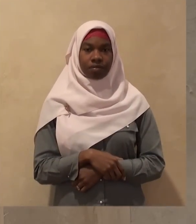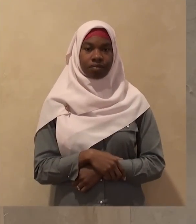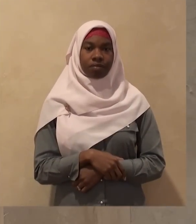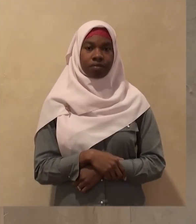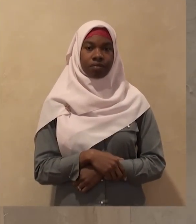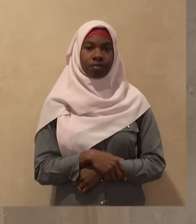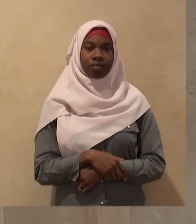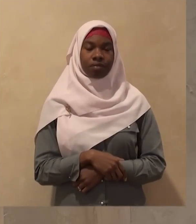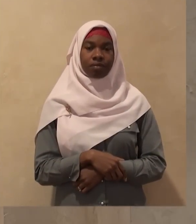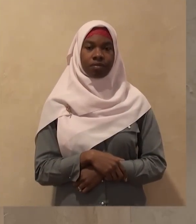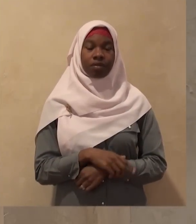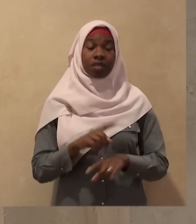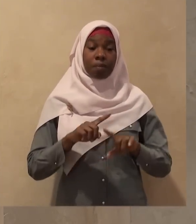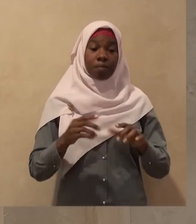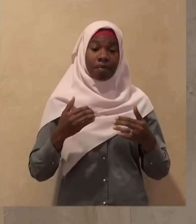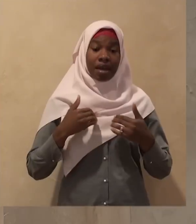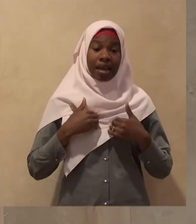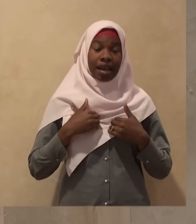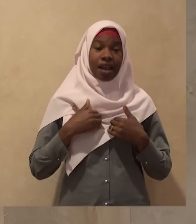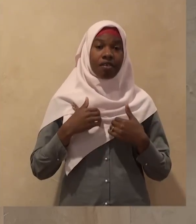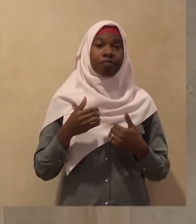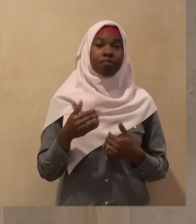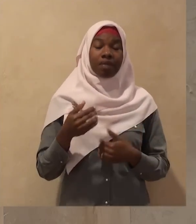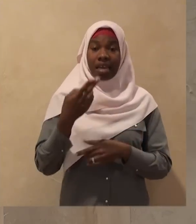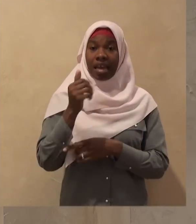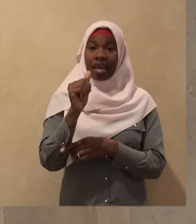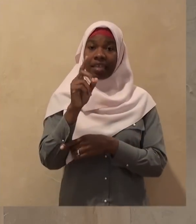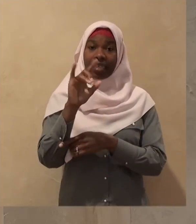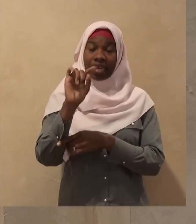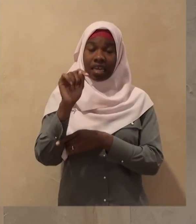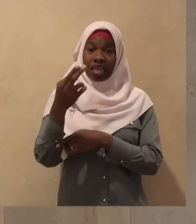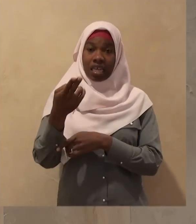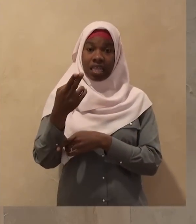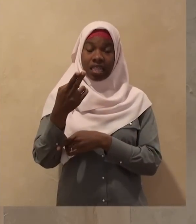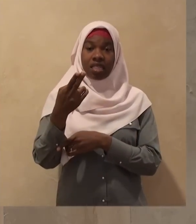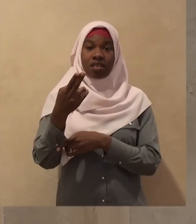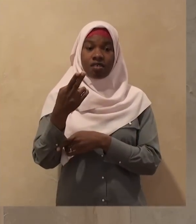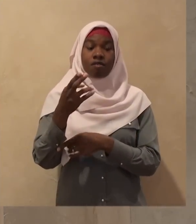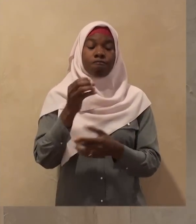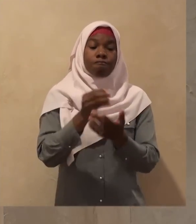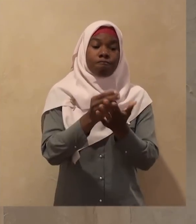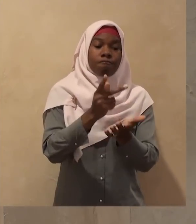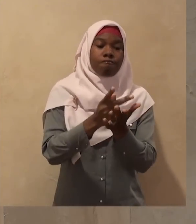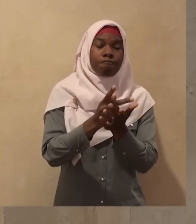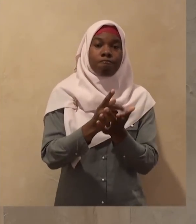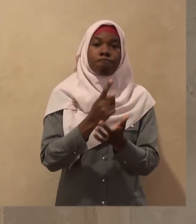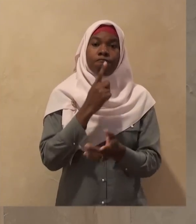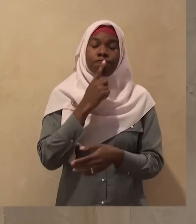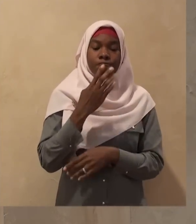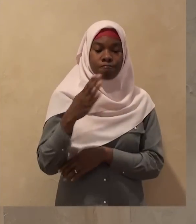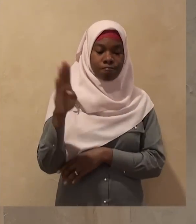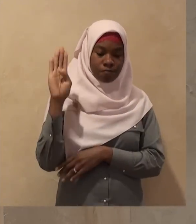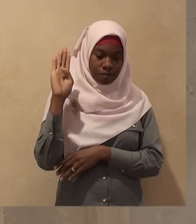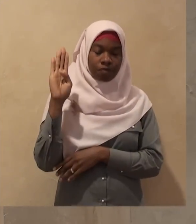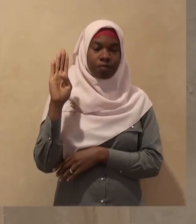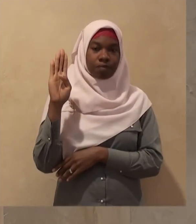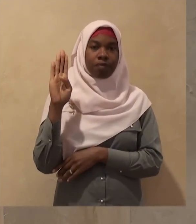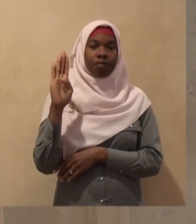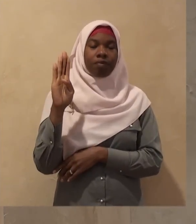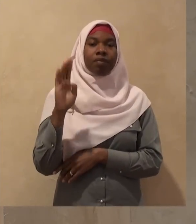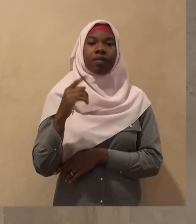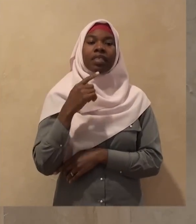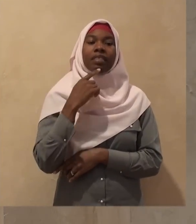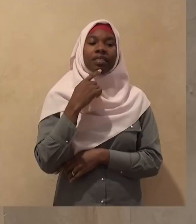umar ibn al-kattab radiyallahu ta'ala anhu used to forbid people from fasting during the month of